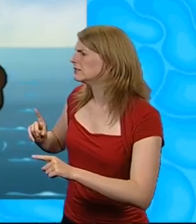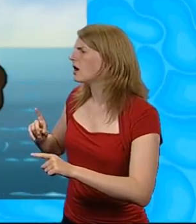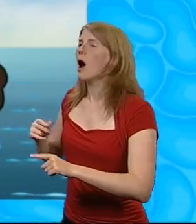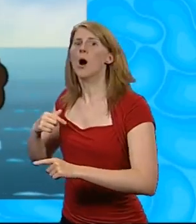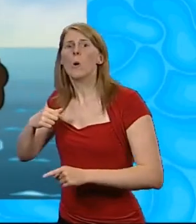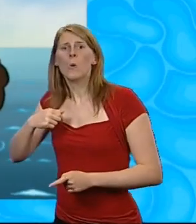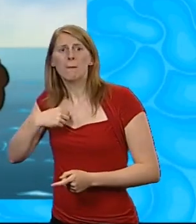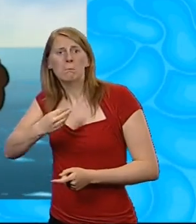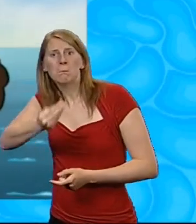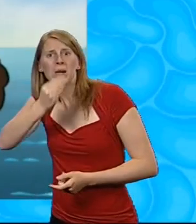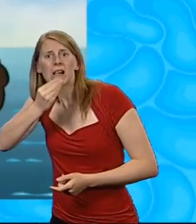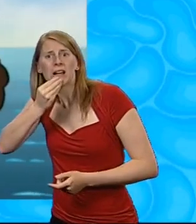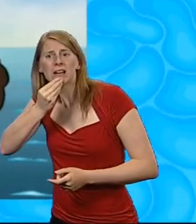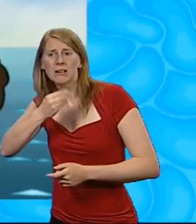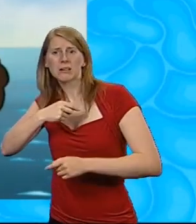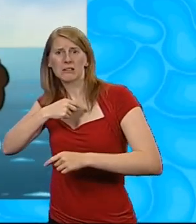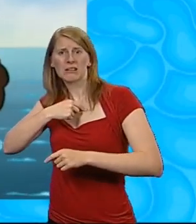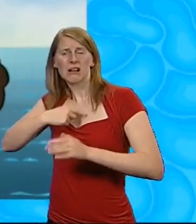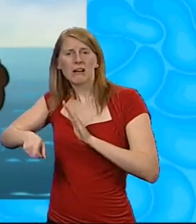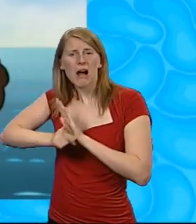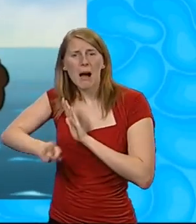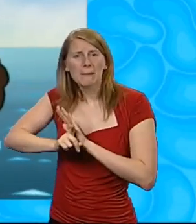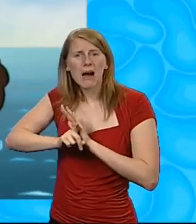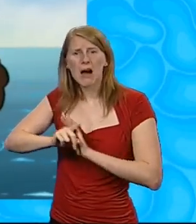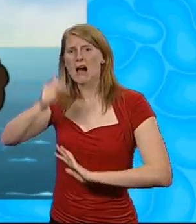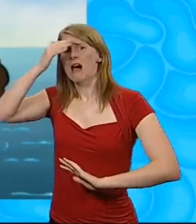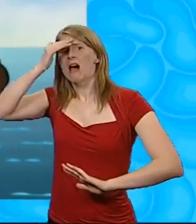Oh, no! My picnic! My timer!